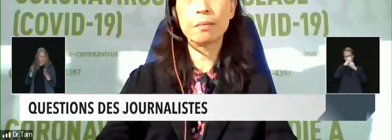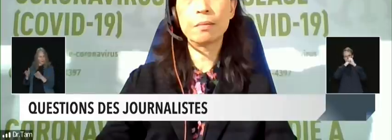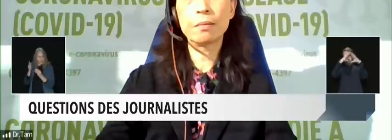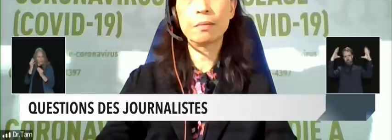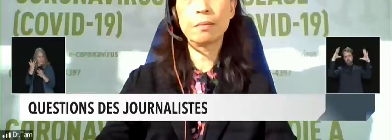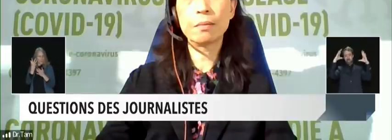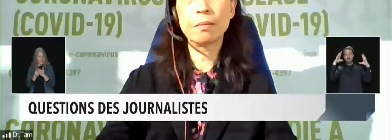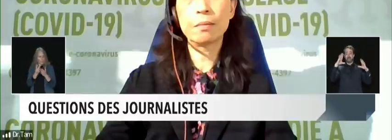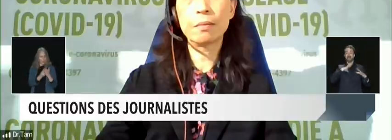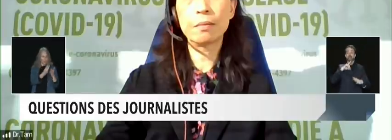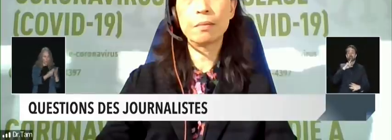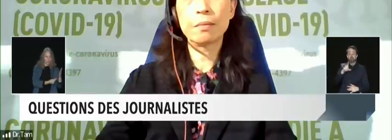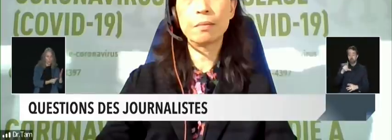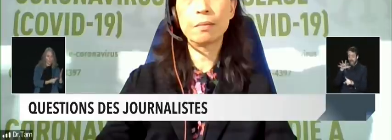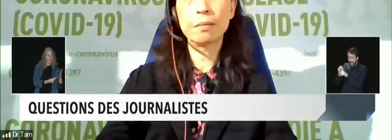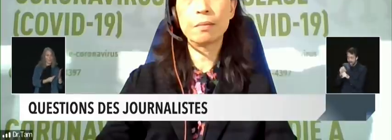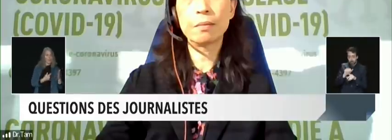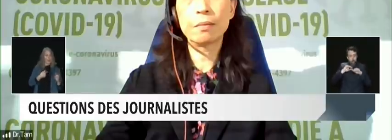a lot